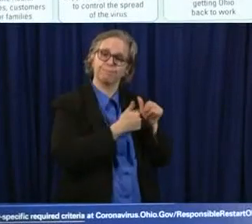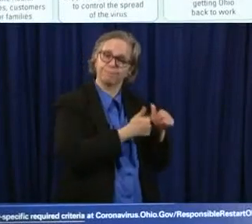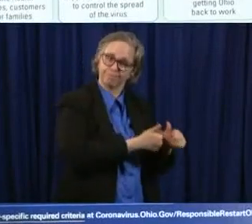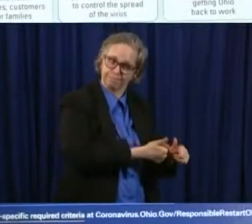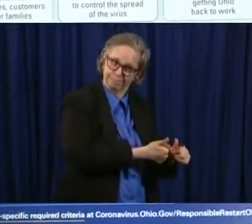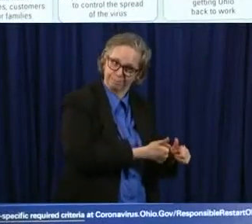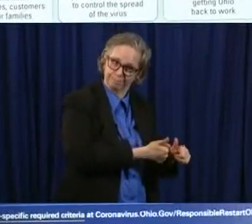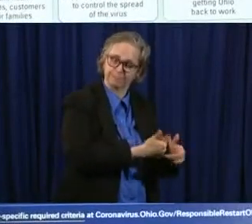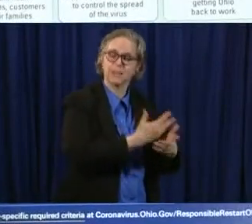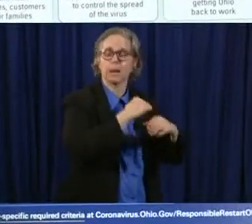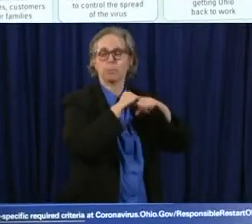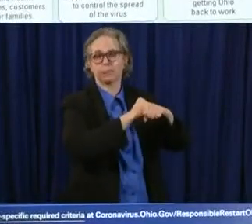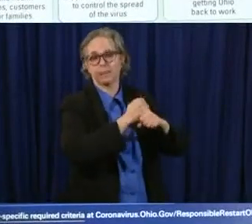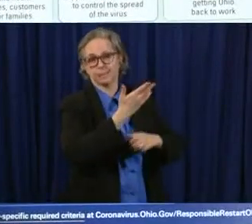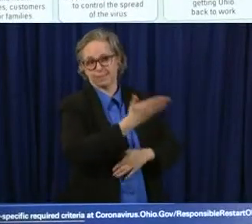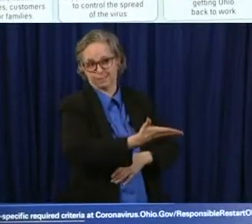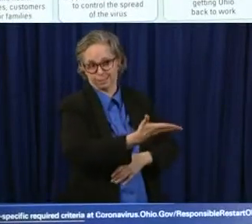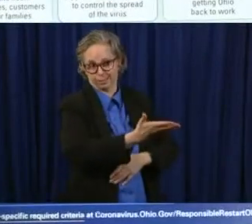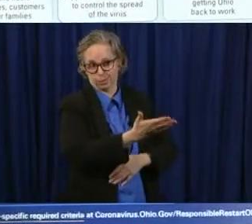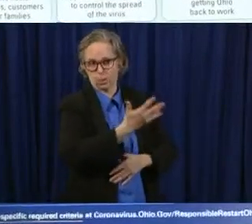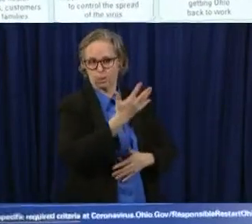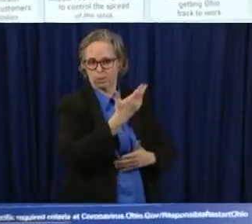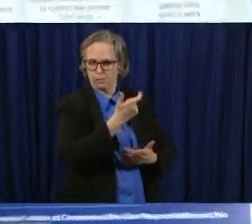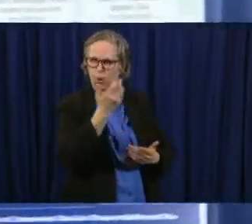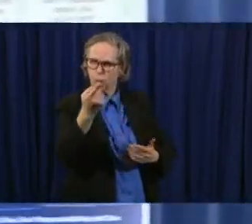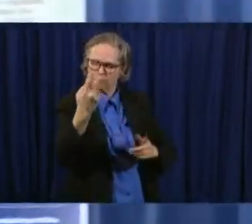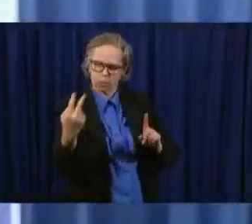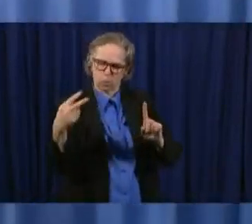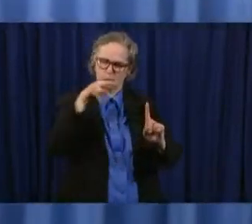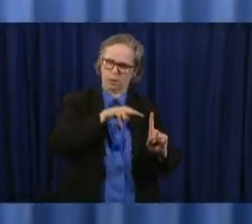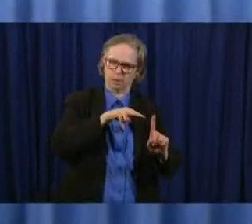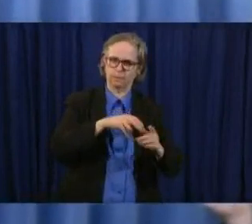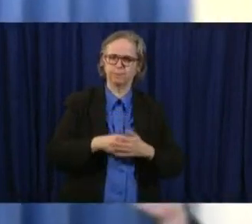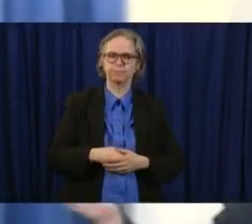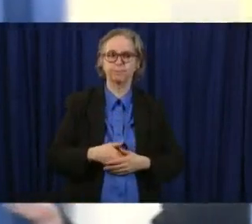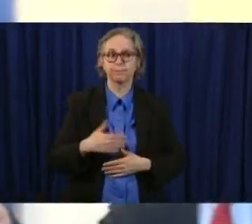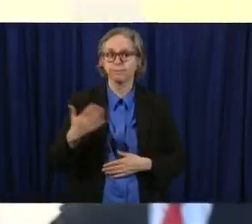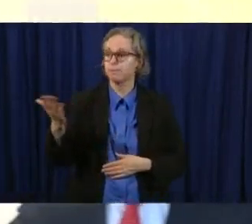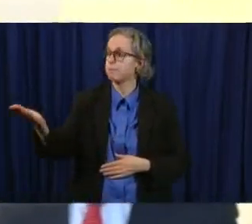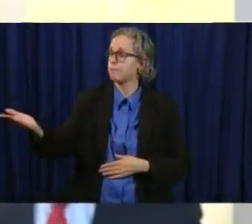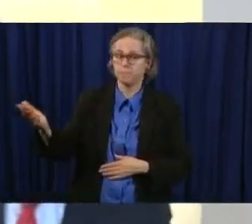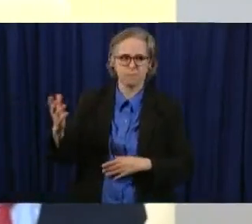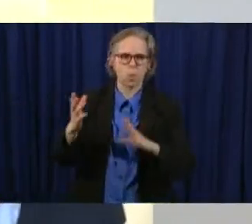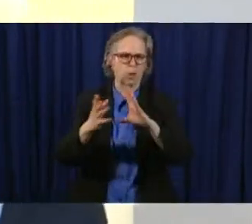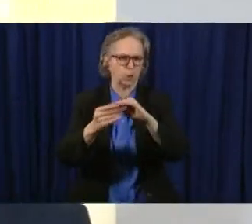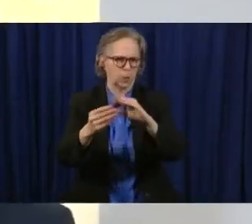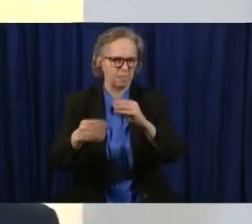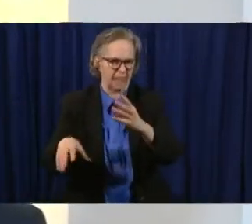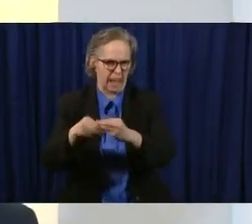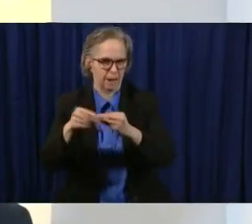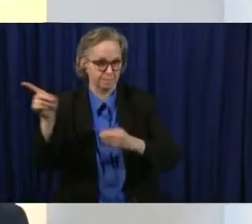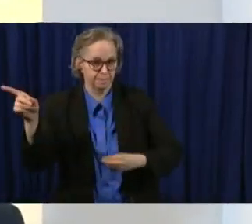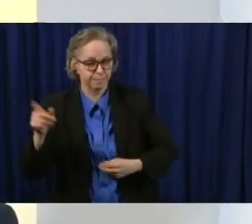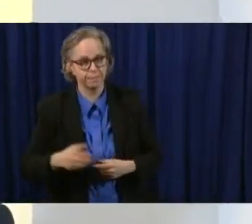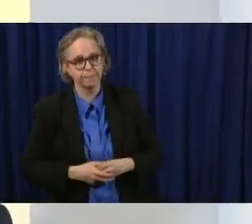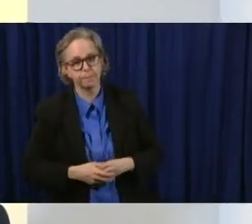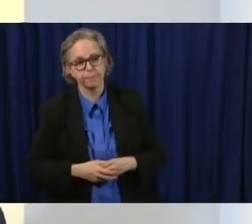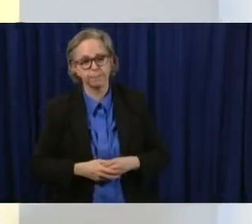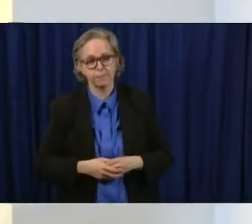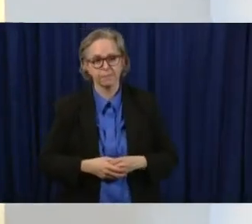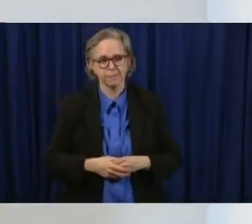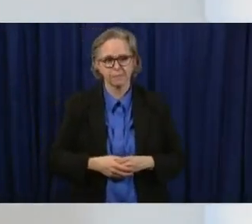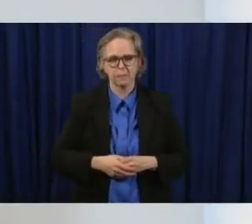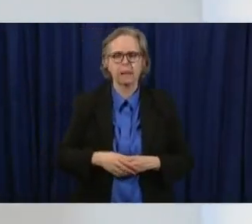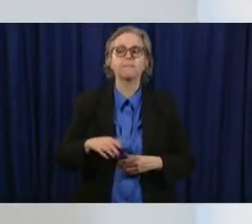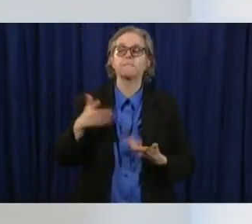to that that protection i will i will add one thing and then i'll throw it to dr acton to talk about the the the effectiveness